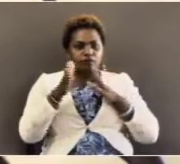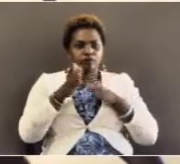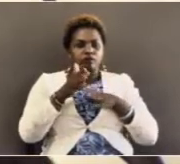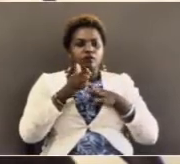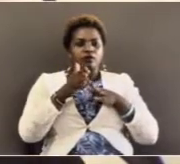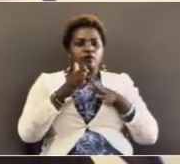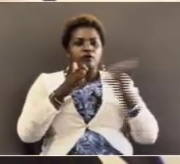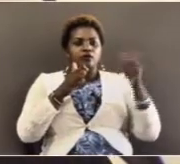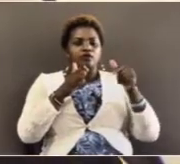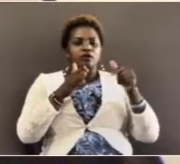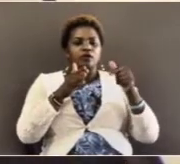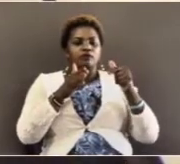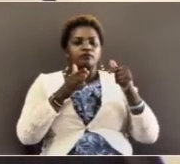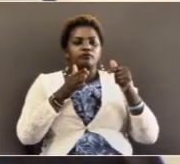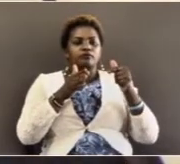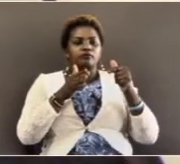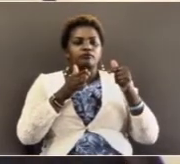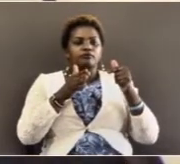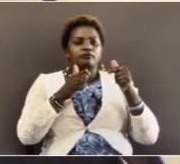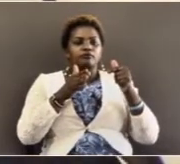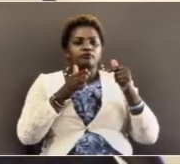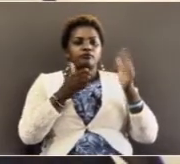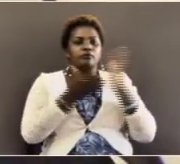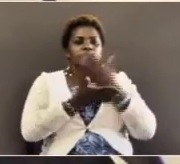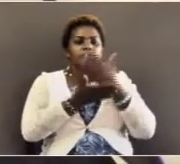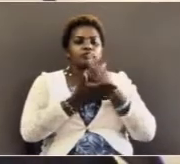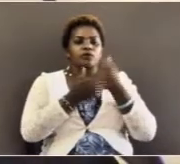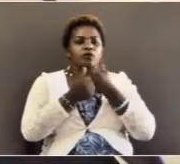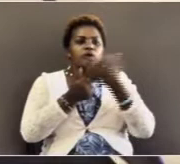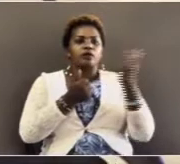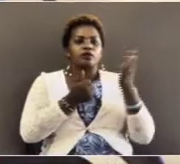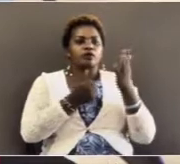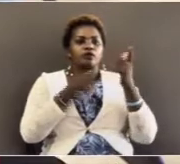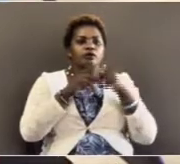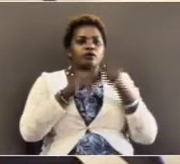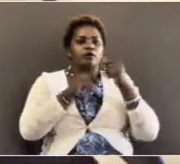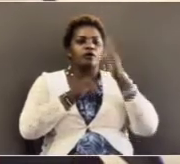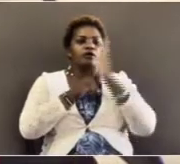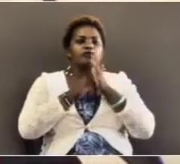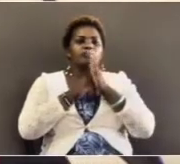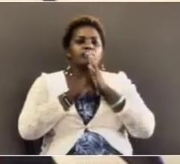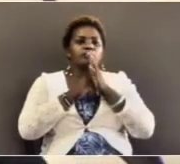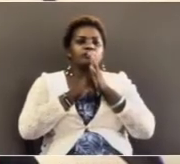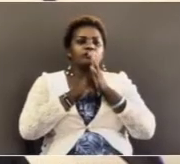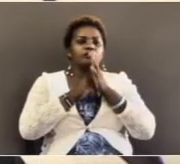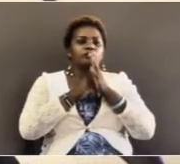opportunity to come and share with you the word of God.